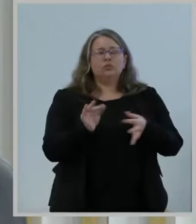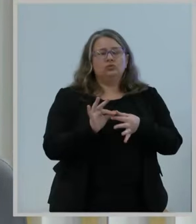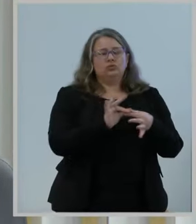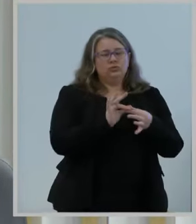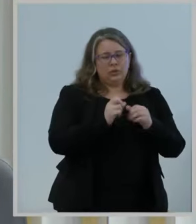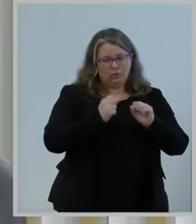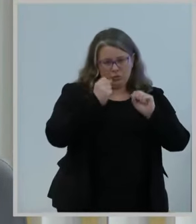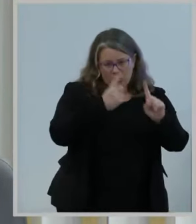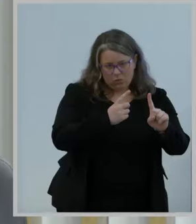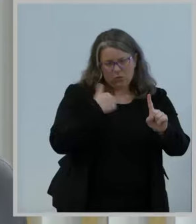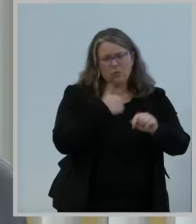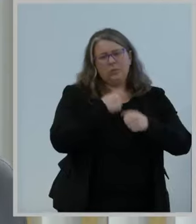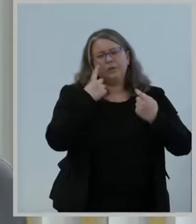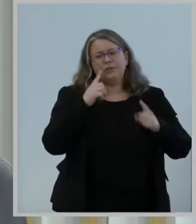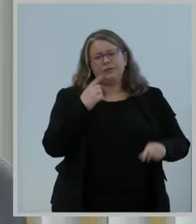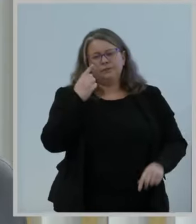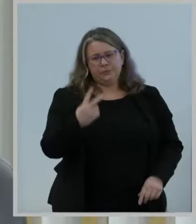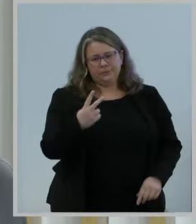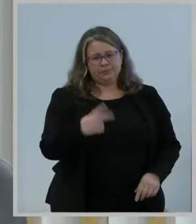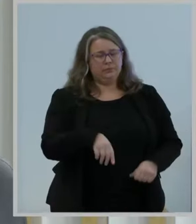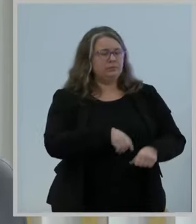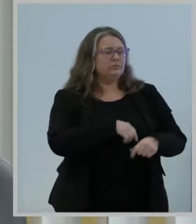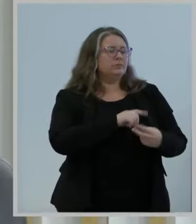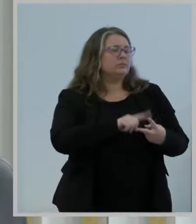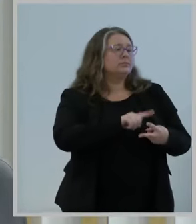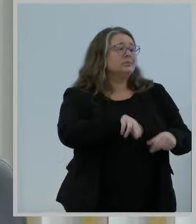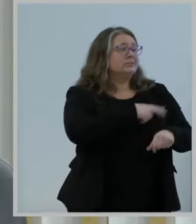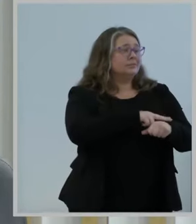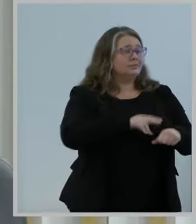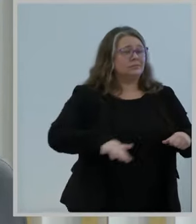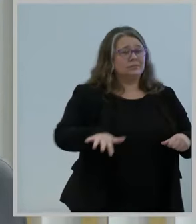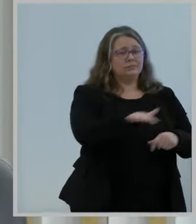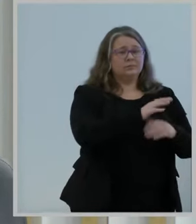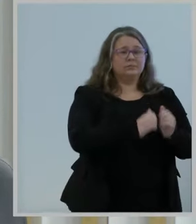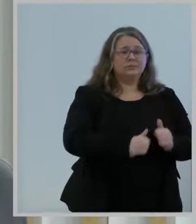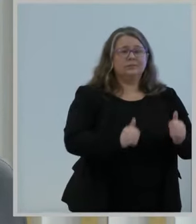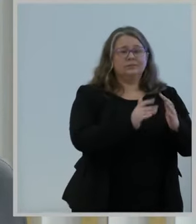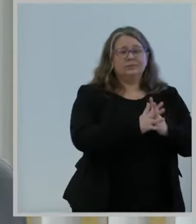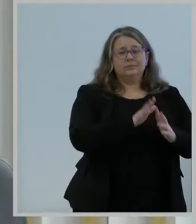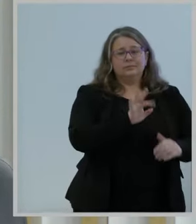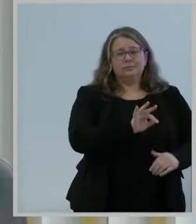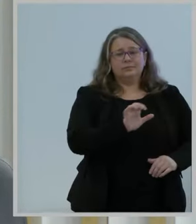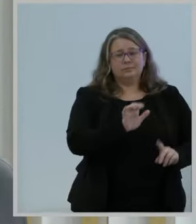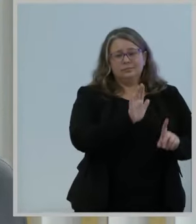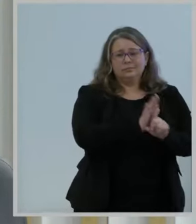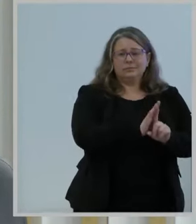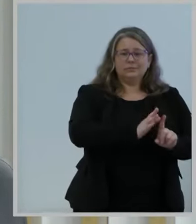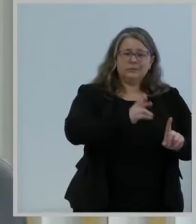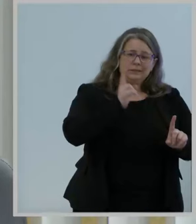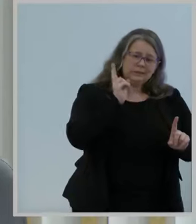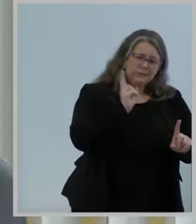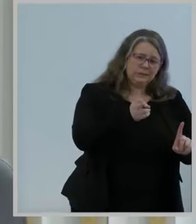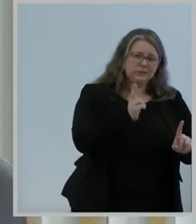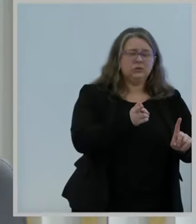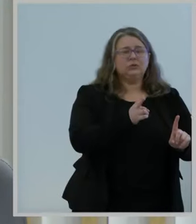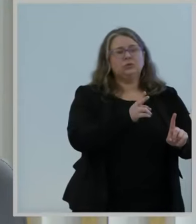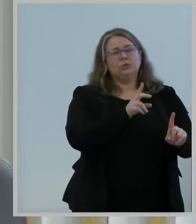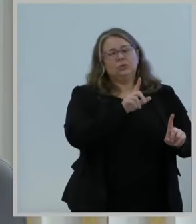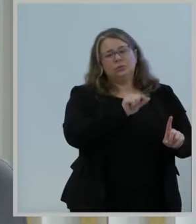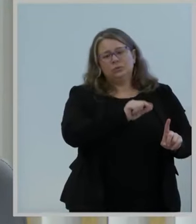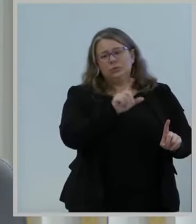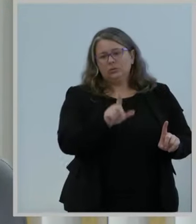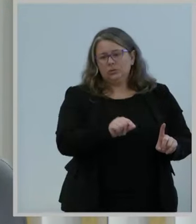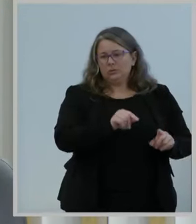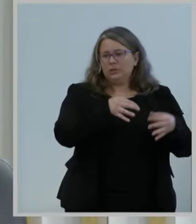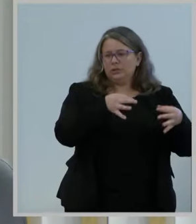we demonstrate the continued implementation of the FCC's historic 2020 decision to dedicate 1200 megahertz of mid-band spectrum to